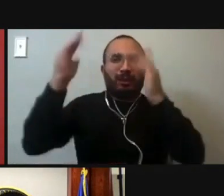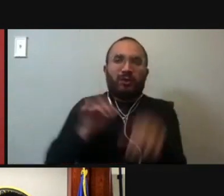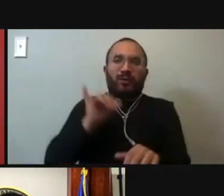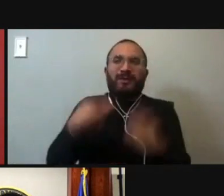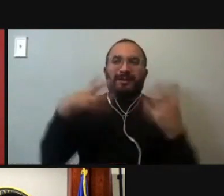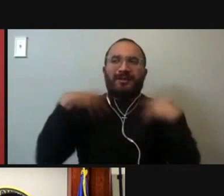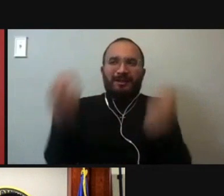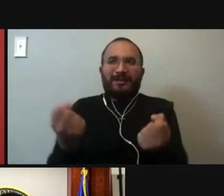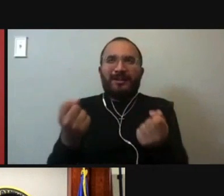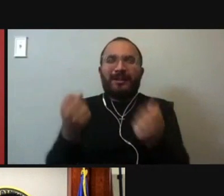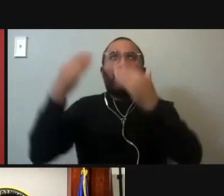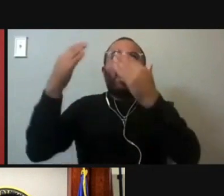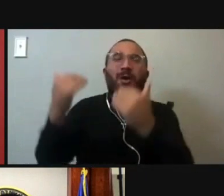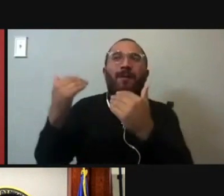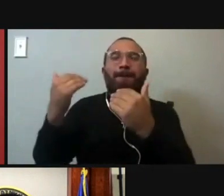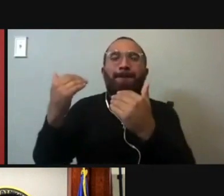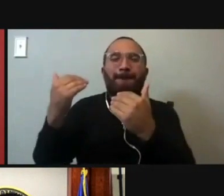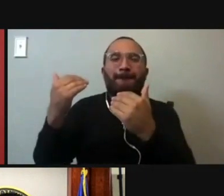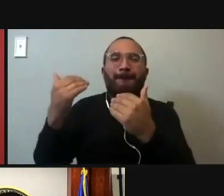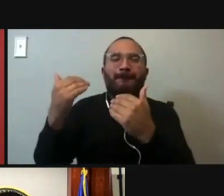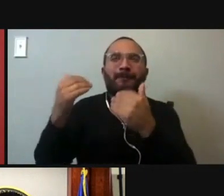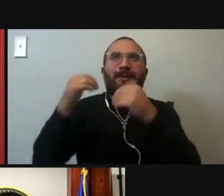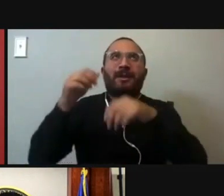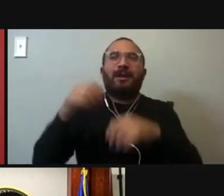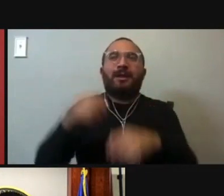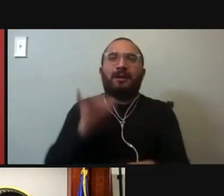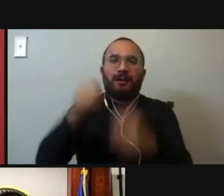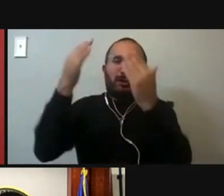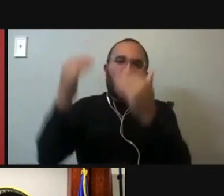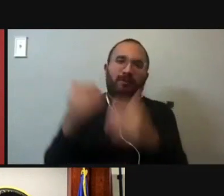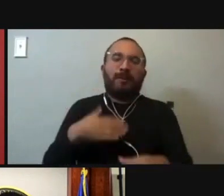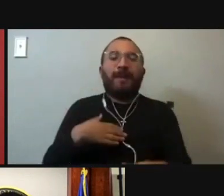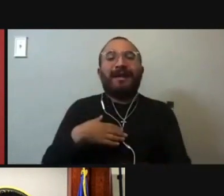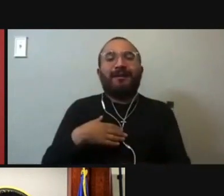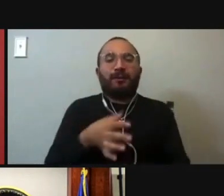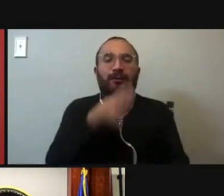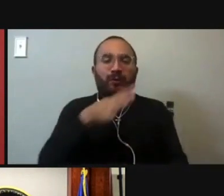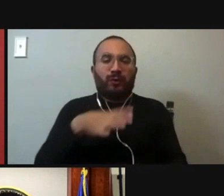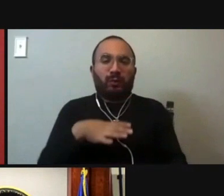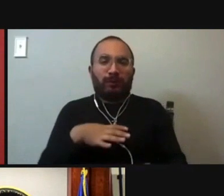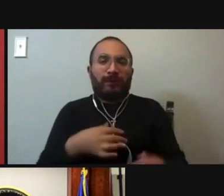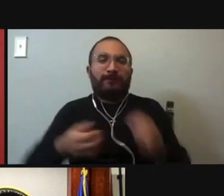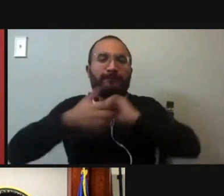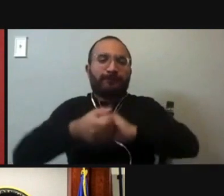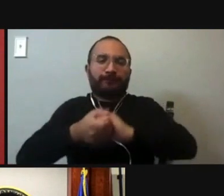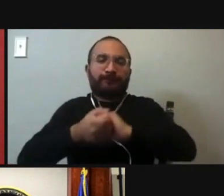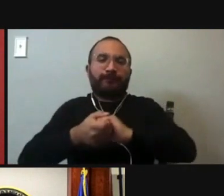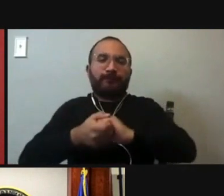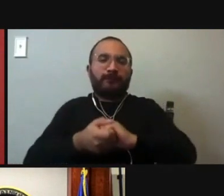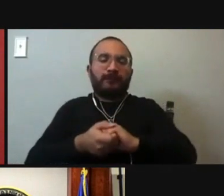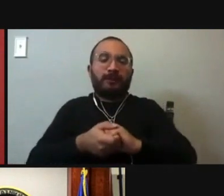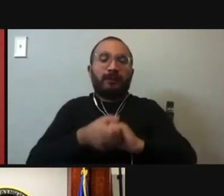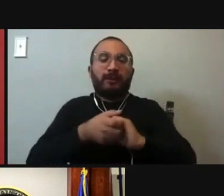healthy and hopeful. And my best to my sister colleagues that are also on the ballot, including Judge Meacham